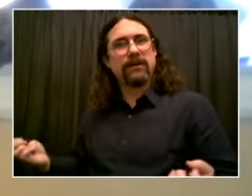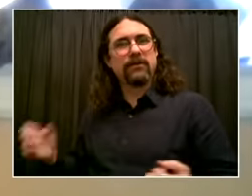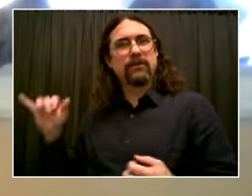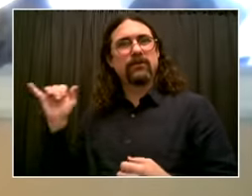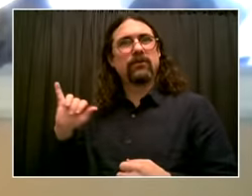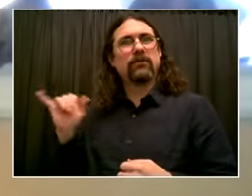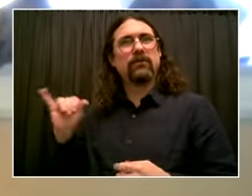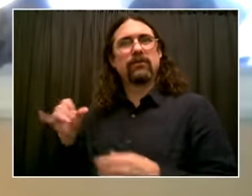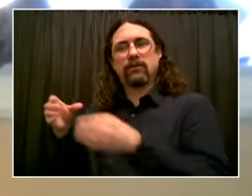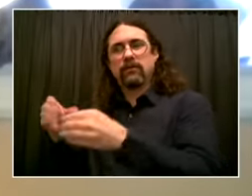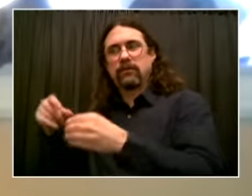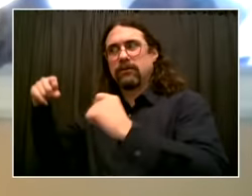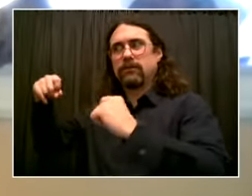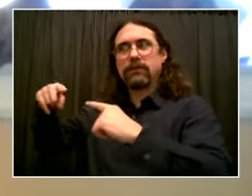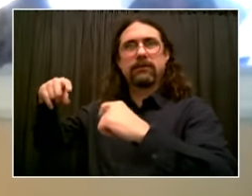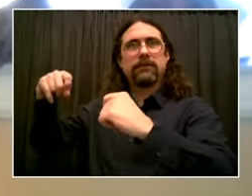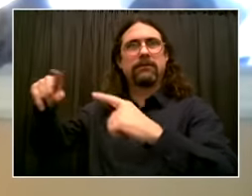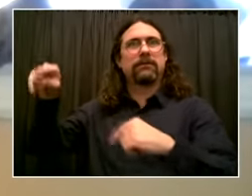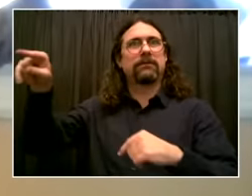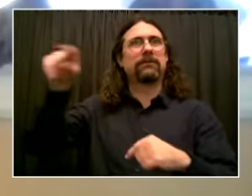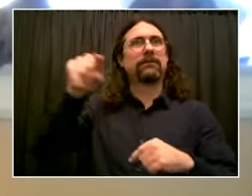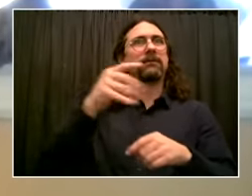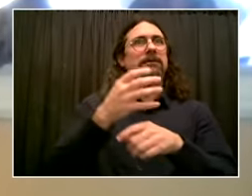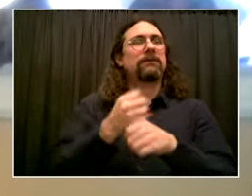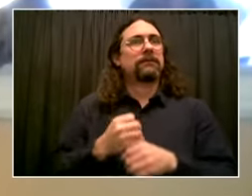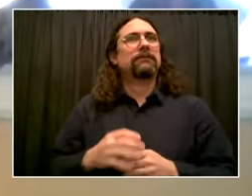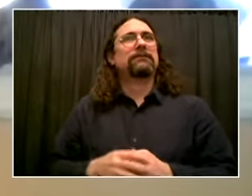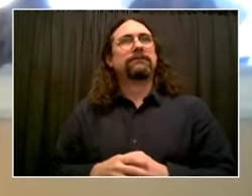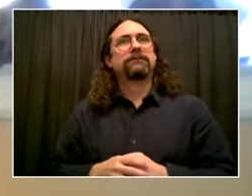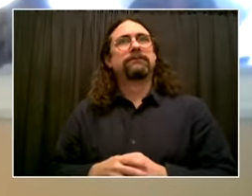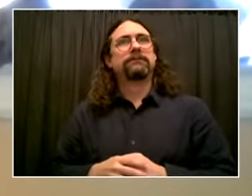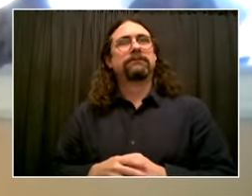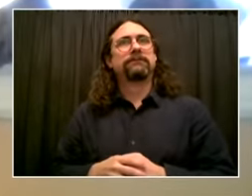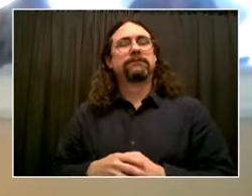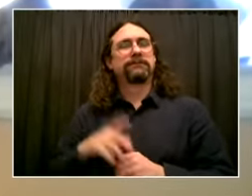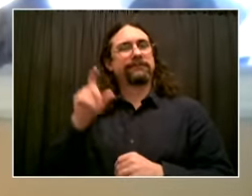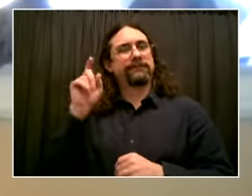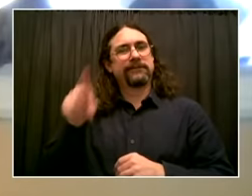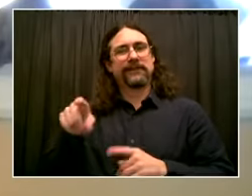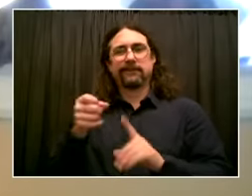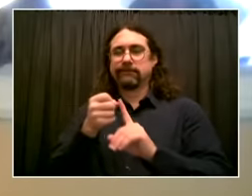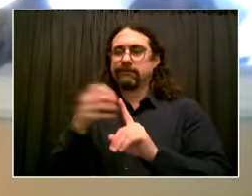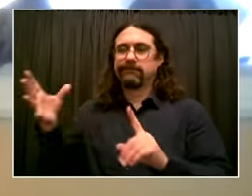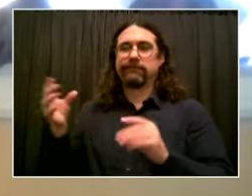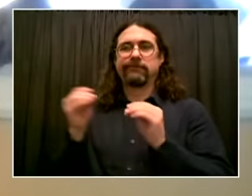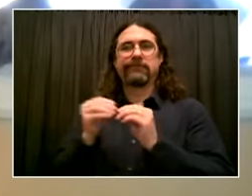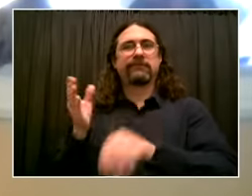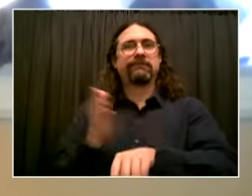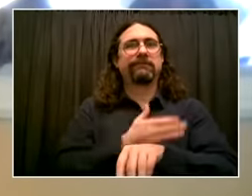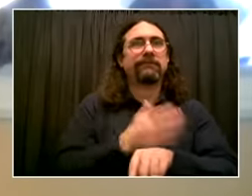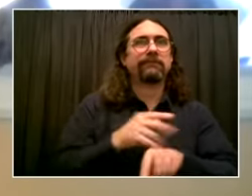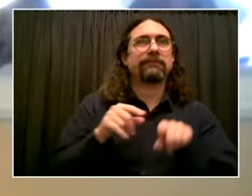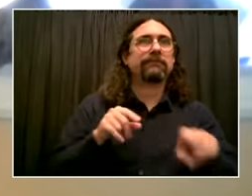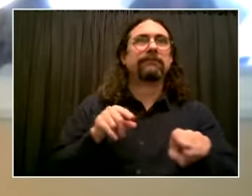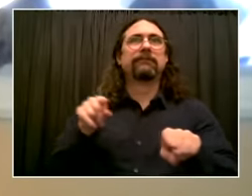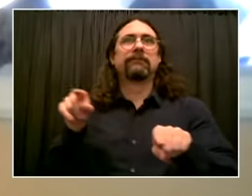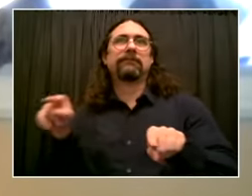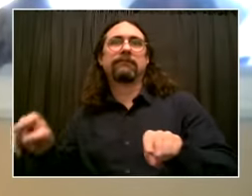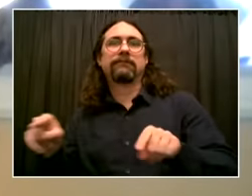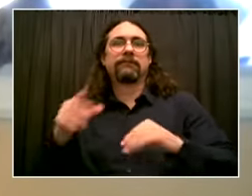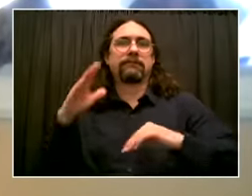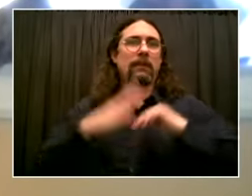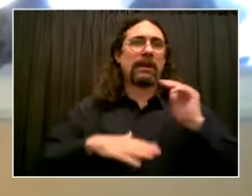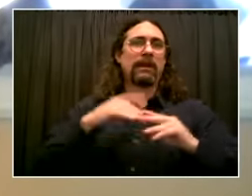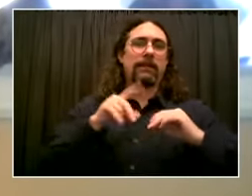that. And I think you've done a lot to go further in terms of making sure our communities are built out. But the piece that really is pernicious in our